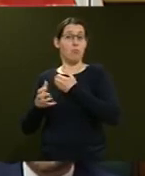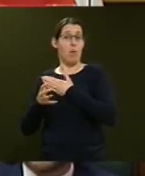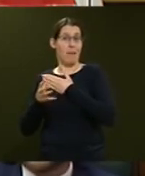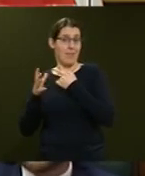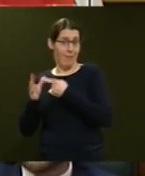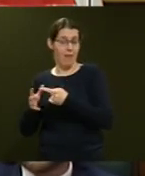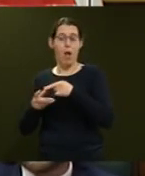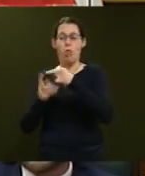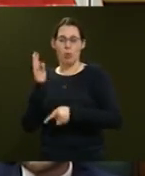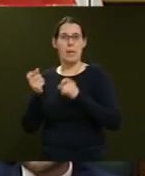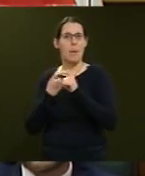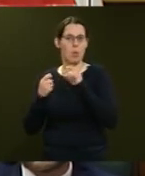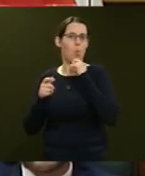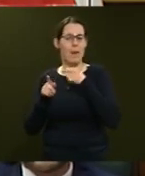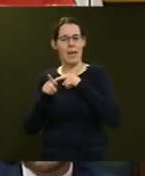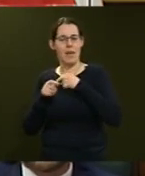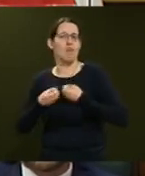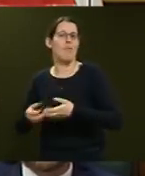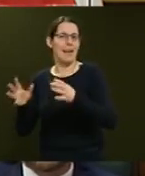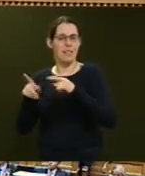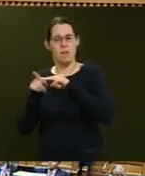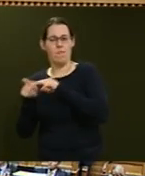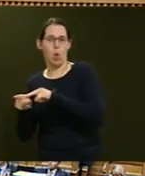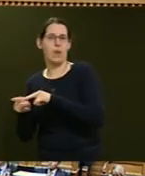emails will be released in accordance with the rules of the OAA.